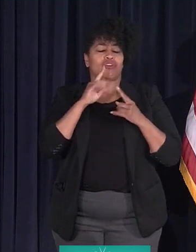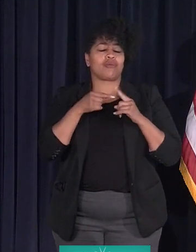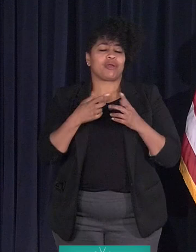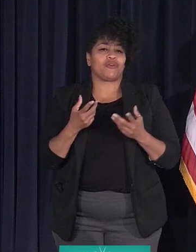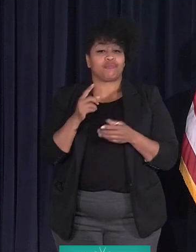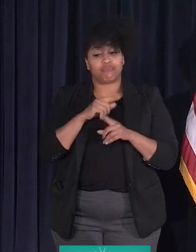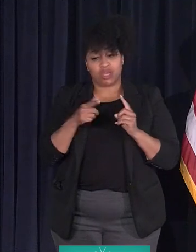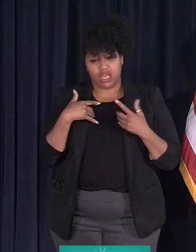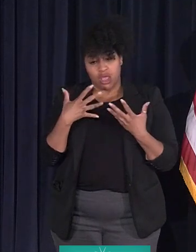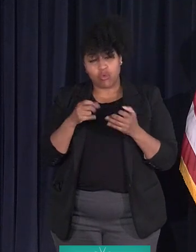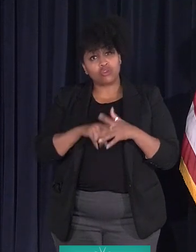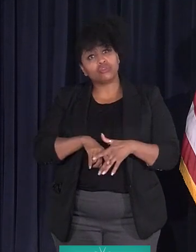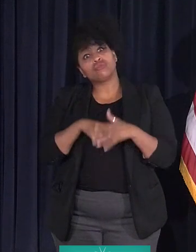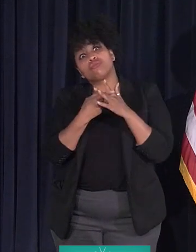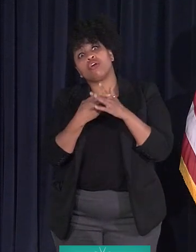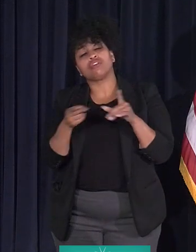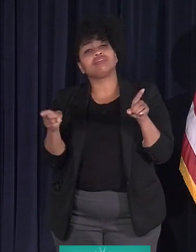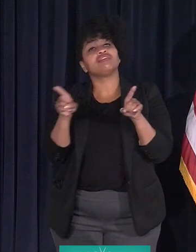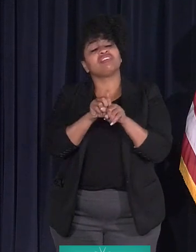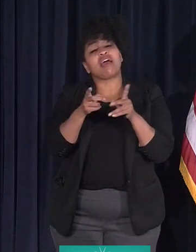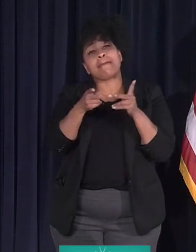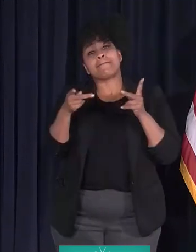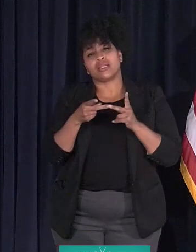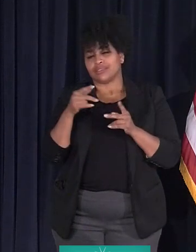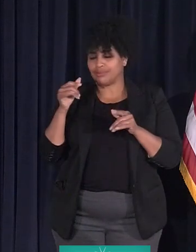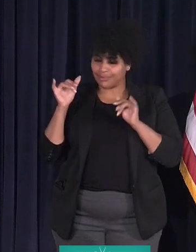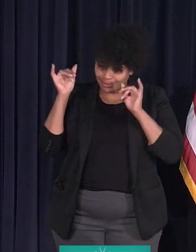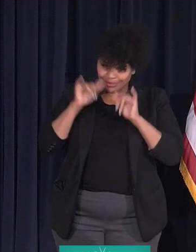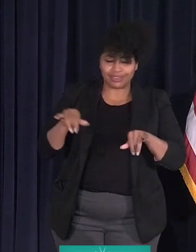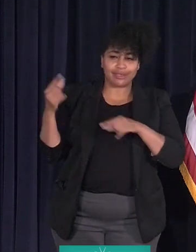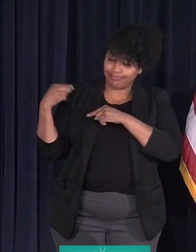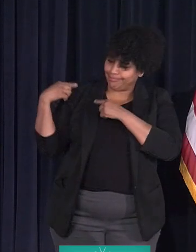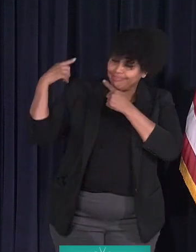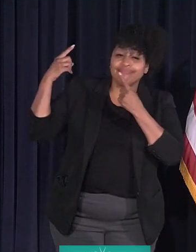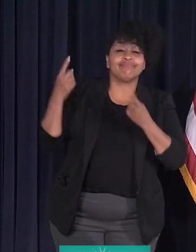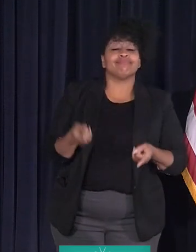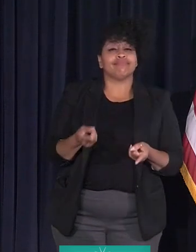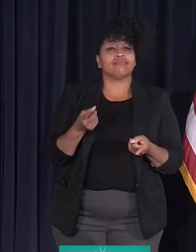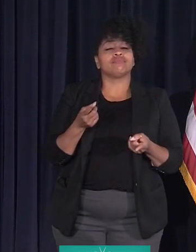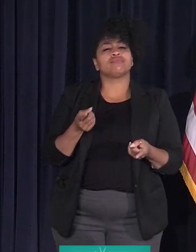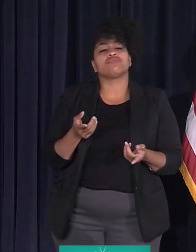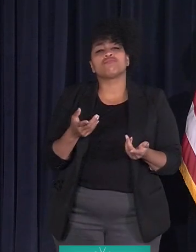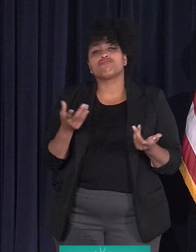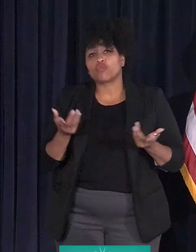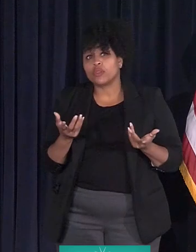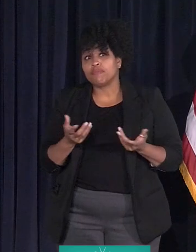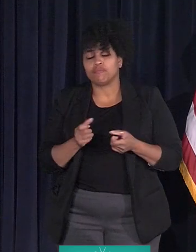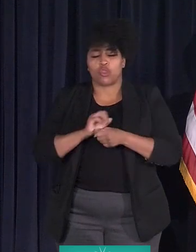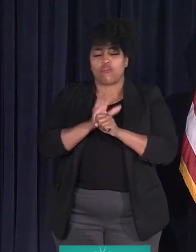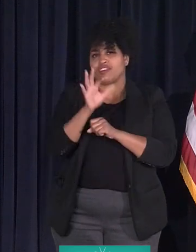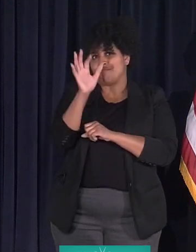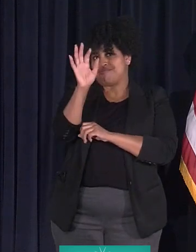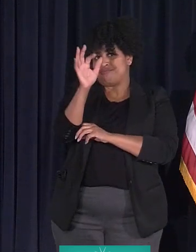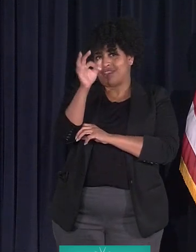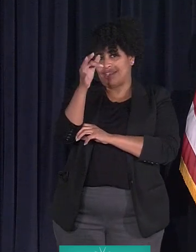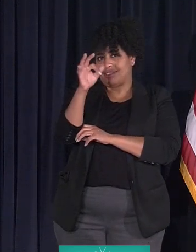But I want to start at the same place we always start, which is COVID-19.